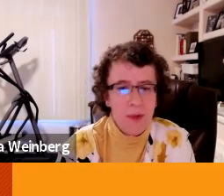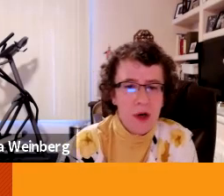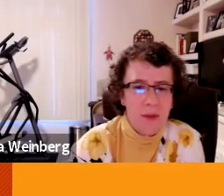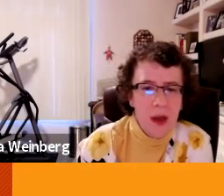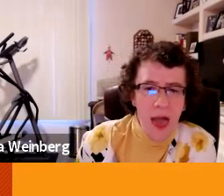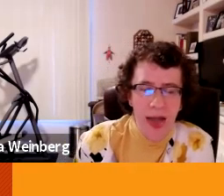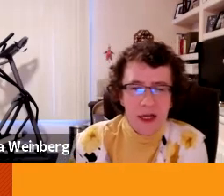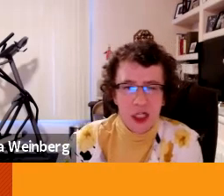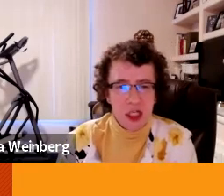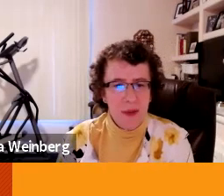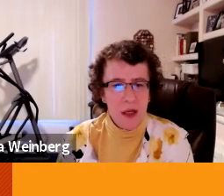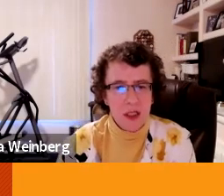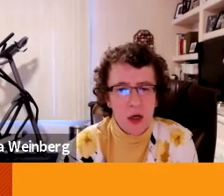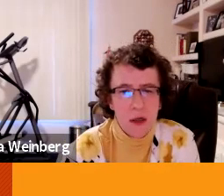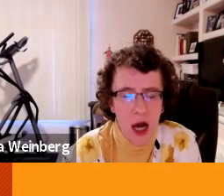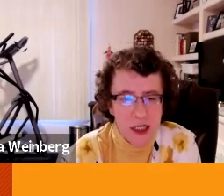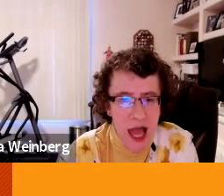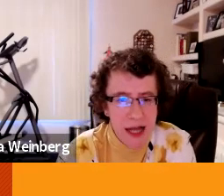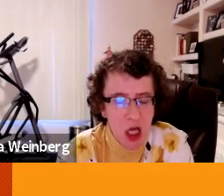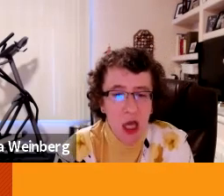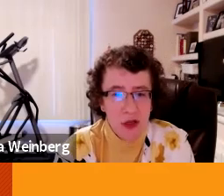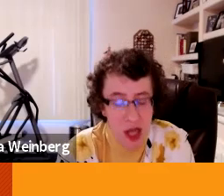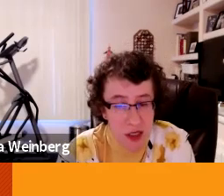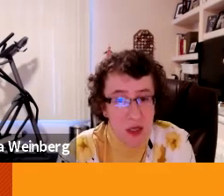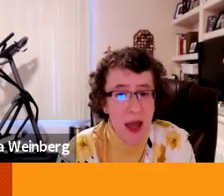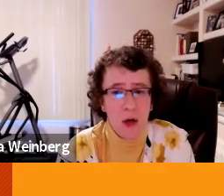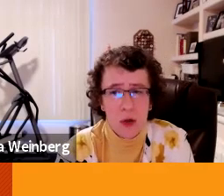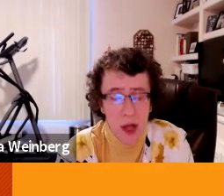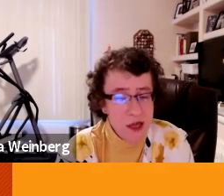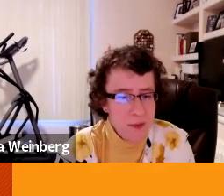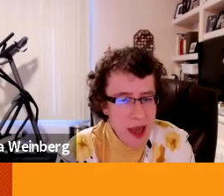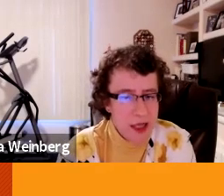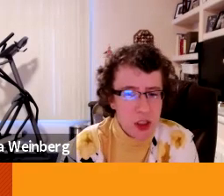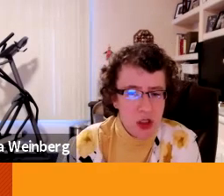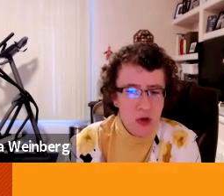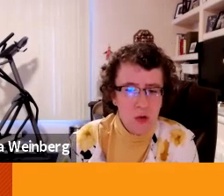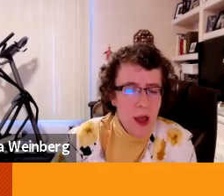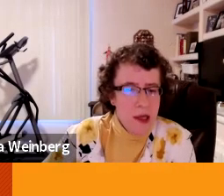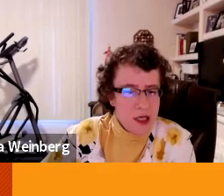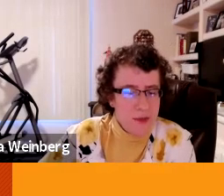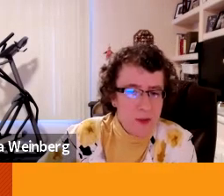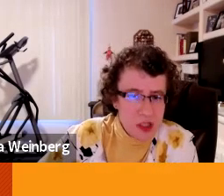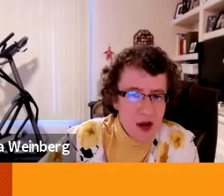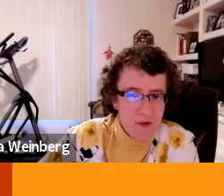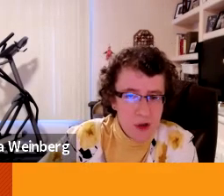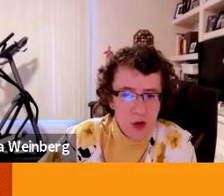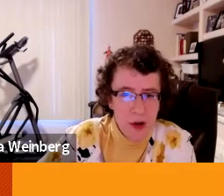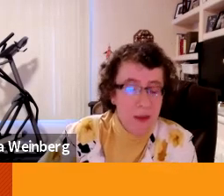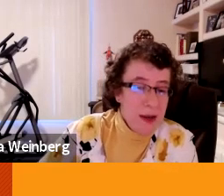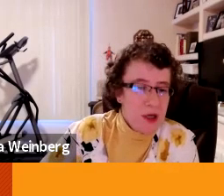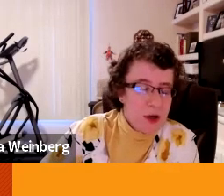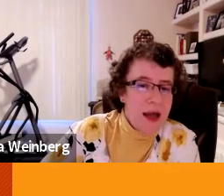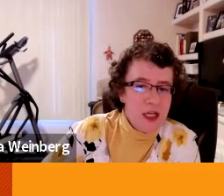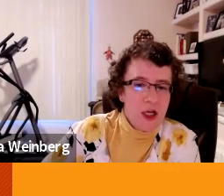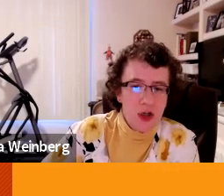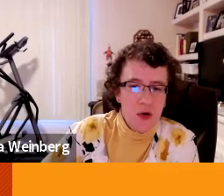that's why i put up angie's email as our contact send an email or like the page to keep up with stuff we're doing